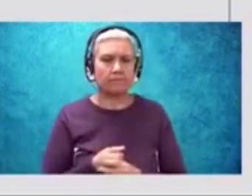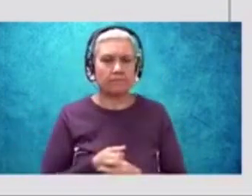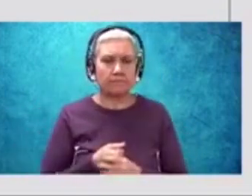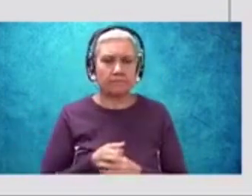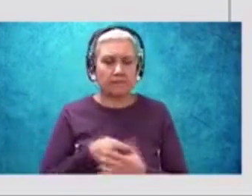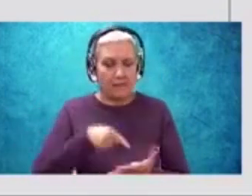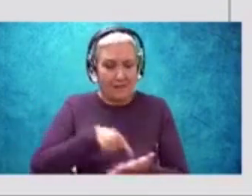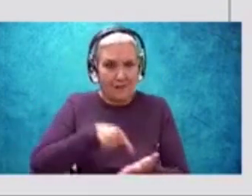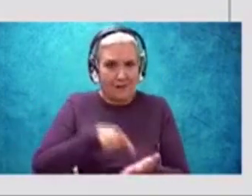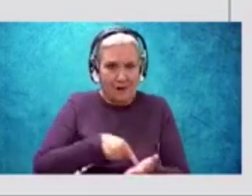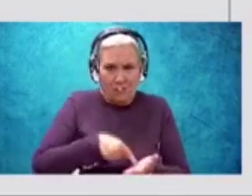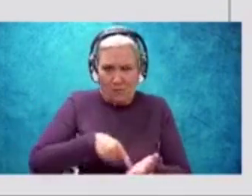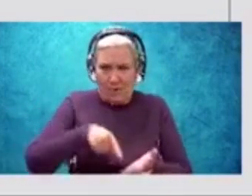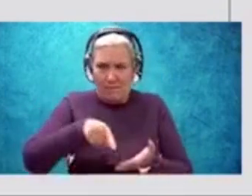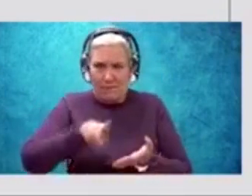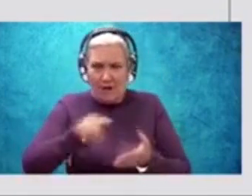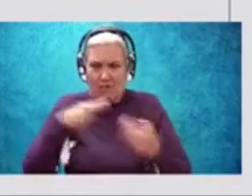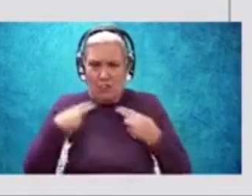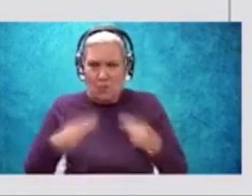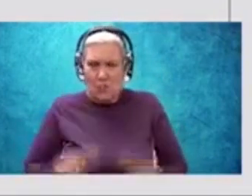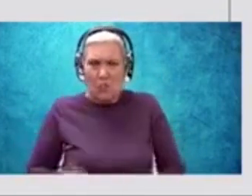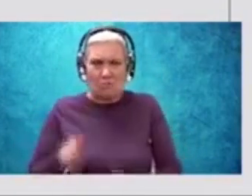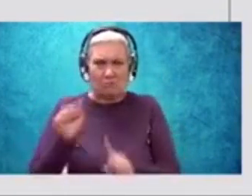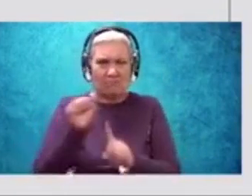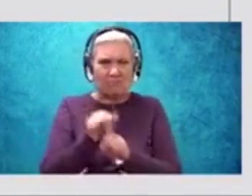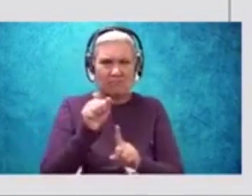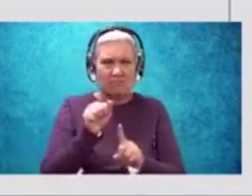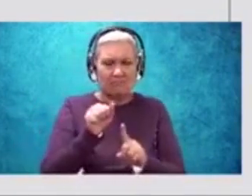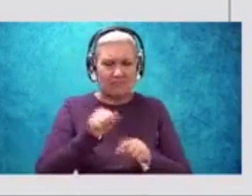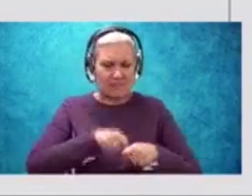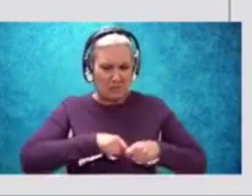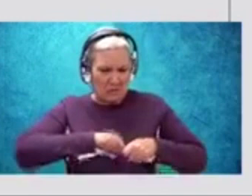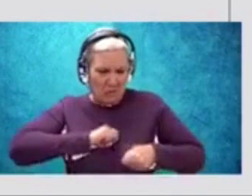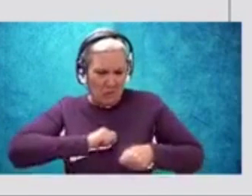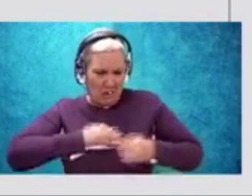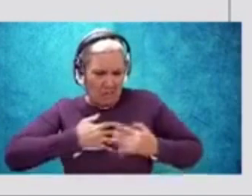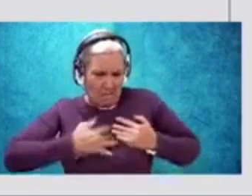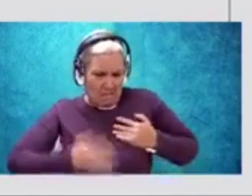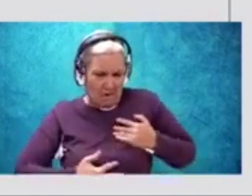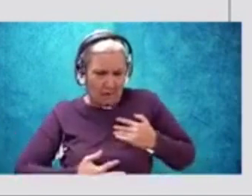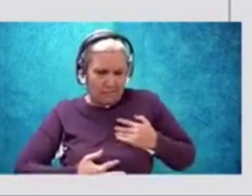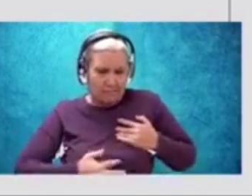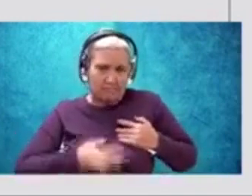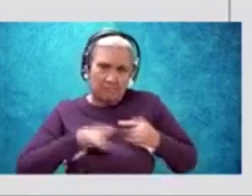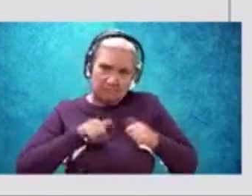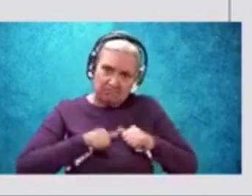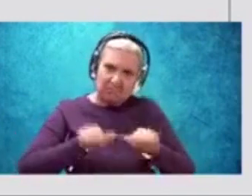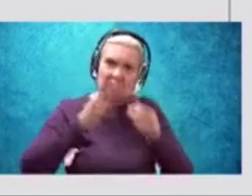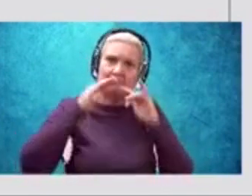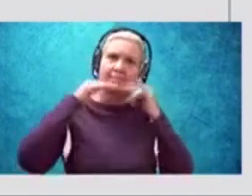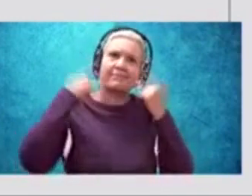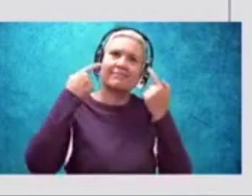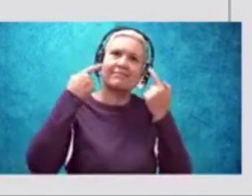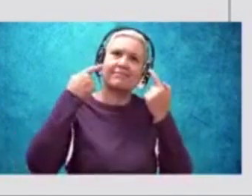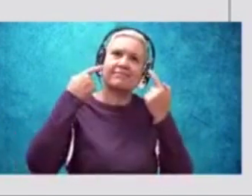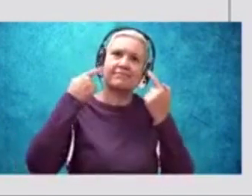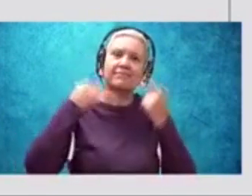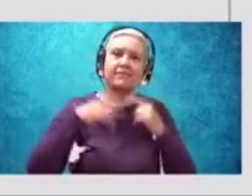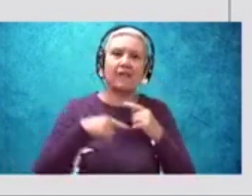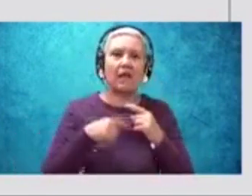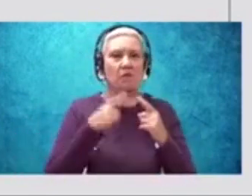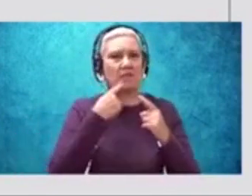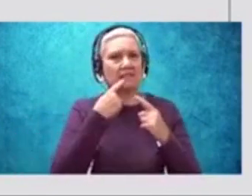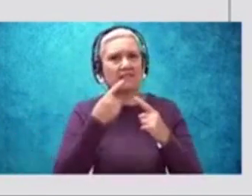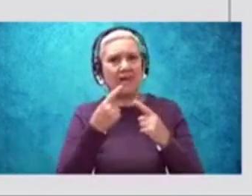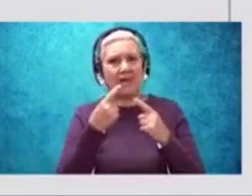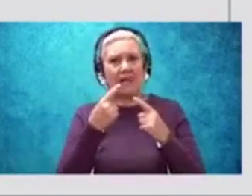debt we pay to human guile with torn and bleeding hearts. We smile and mouth with myriad